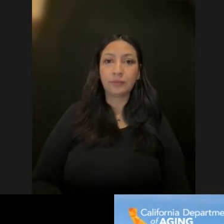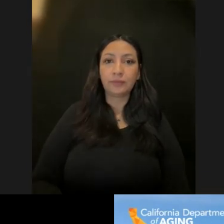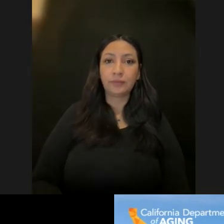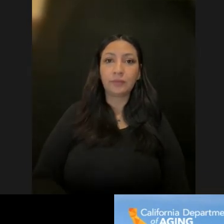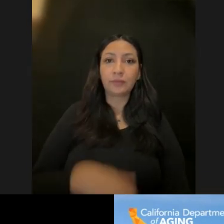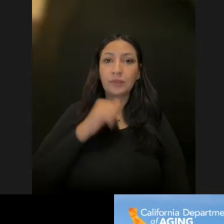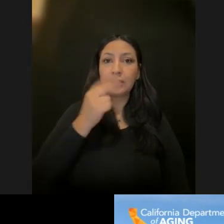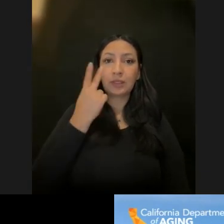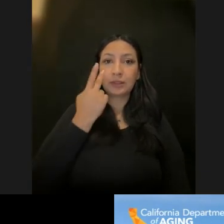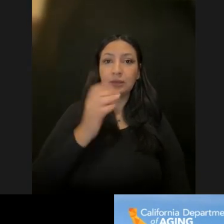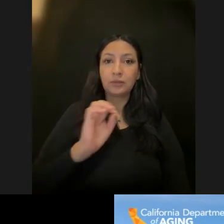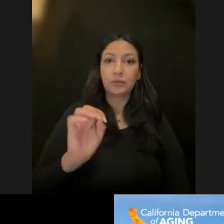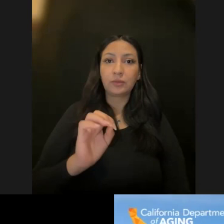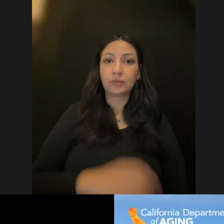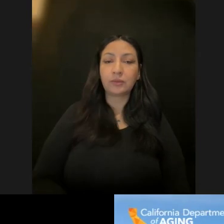Sarah, you.